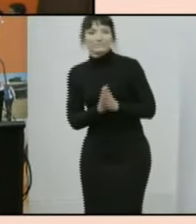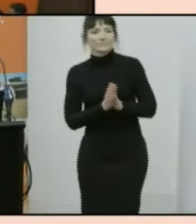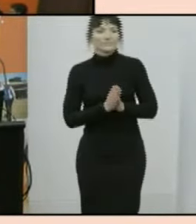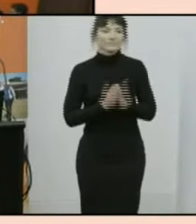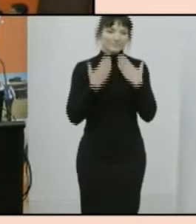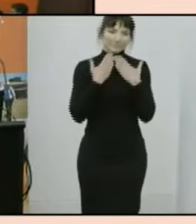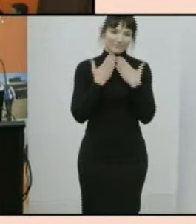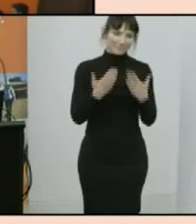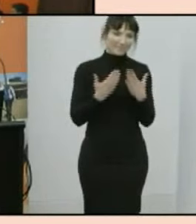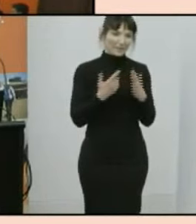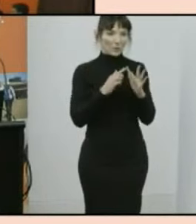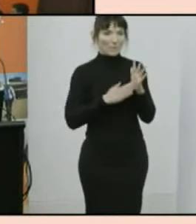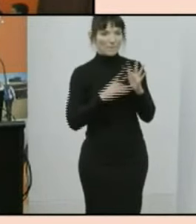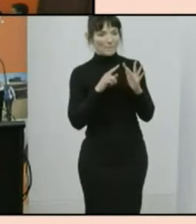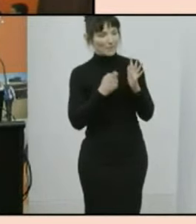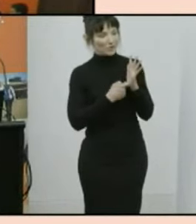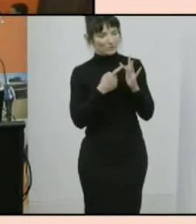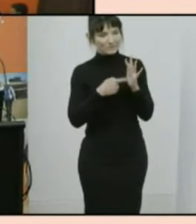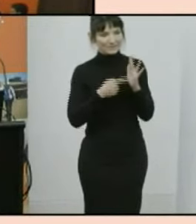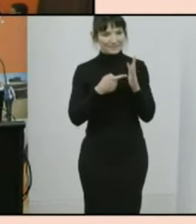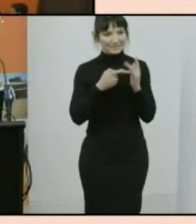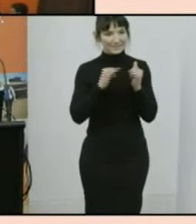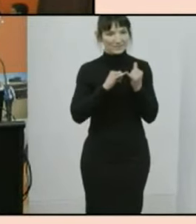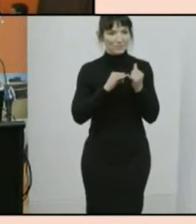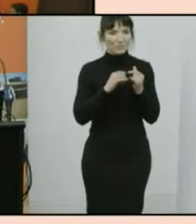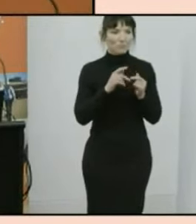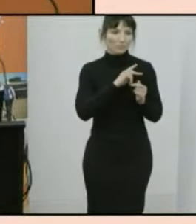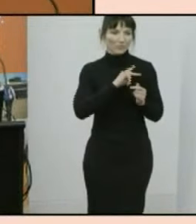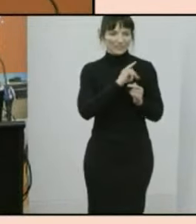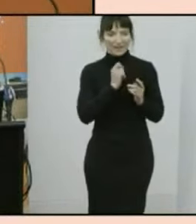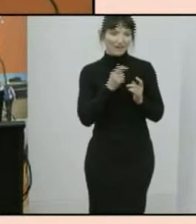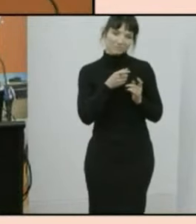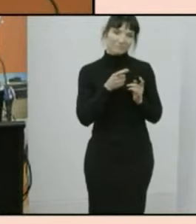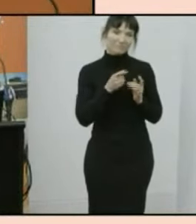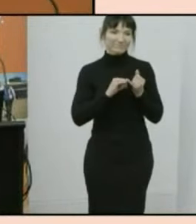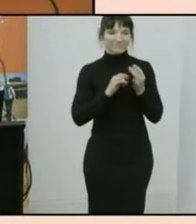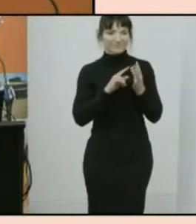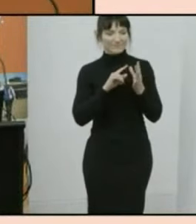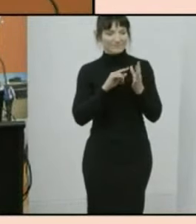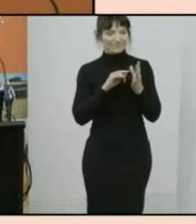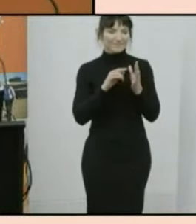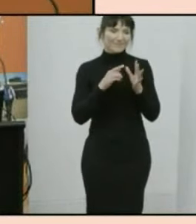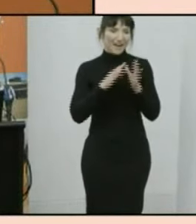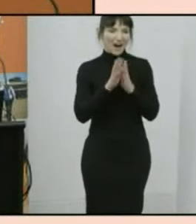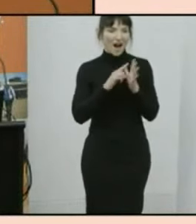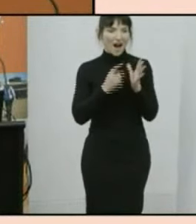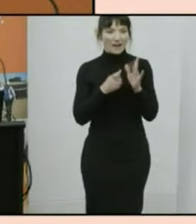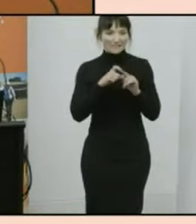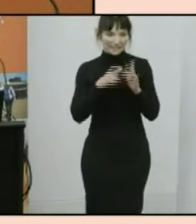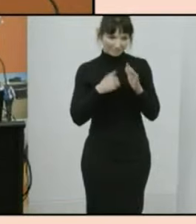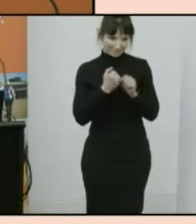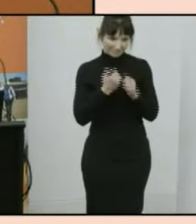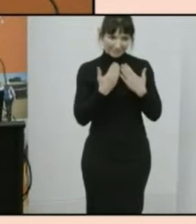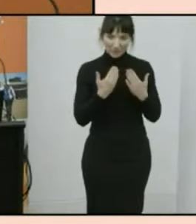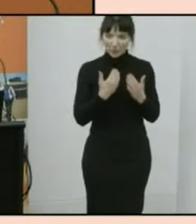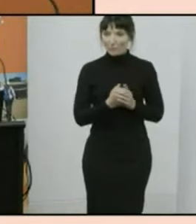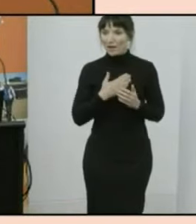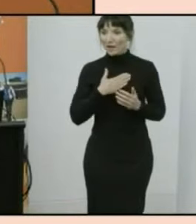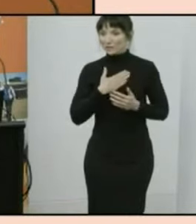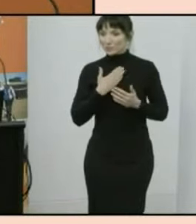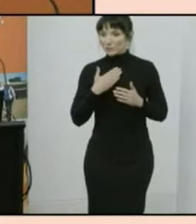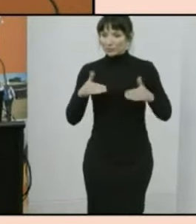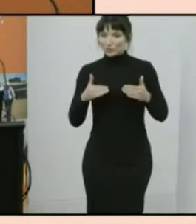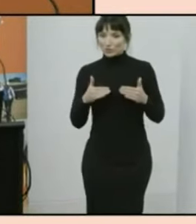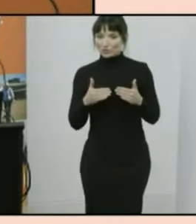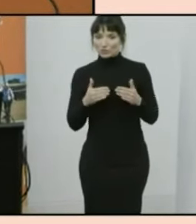thank you emeritus professor sandra harding for sharing the panel's findings with us this morning i would now like to introduce the